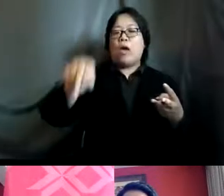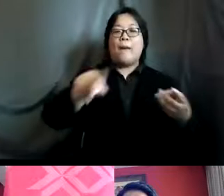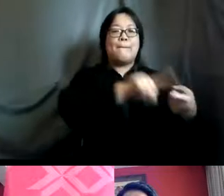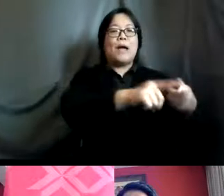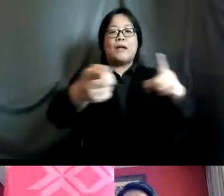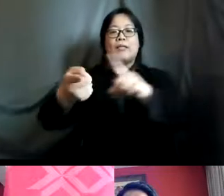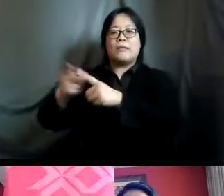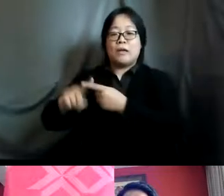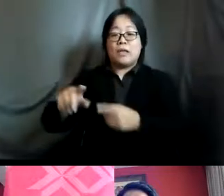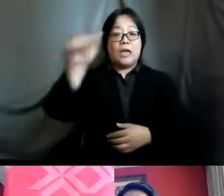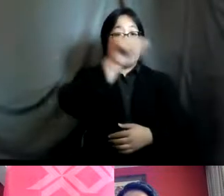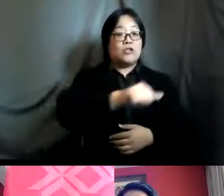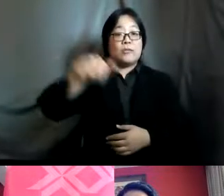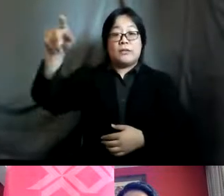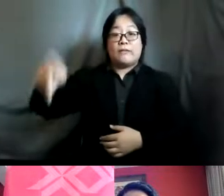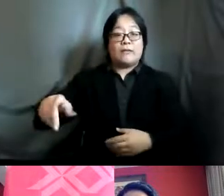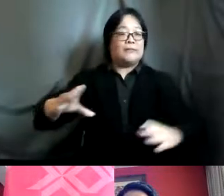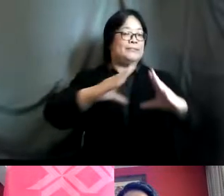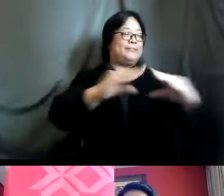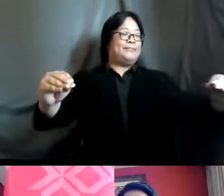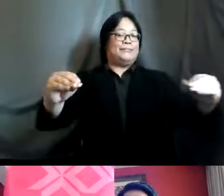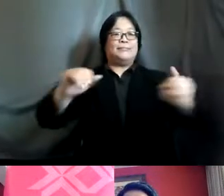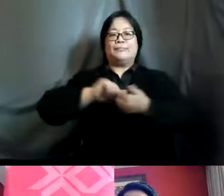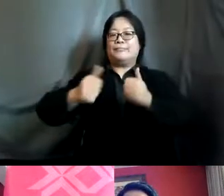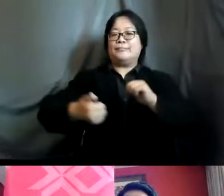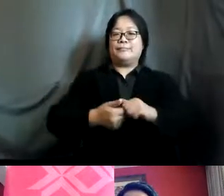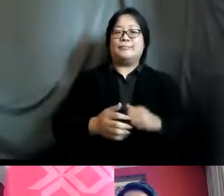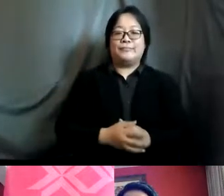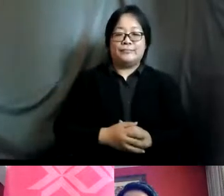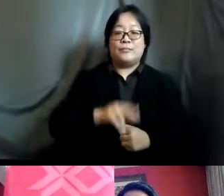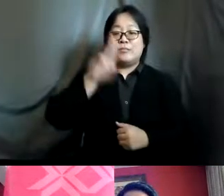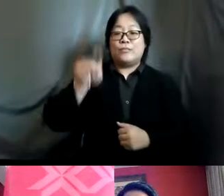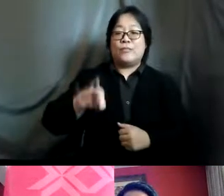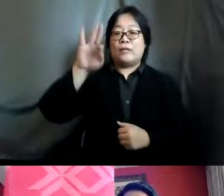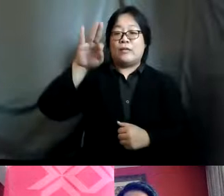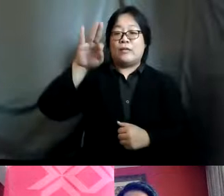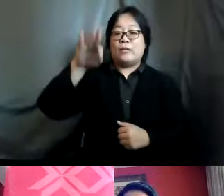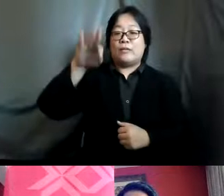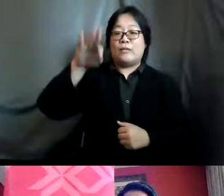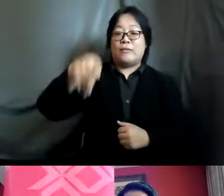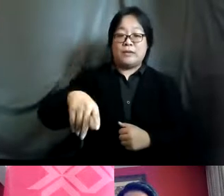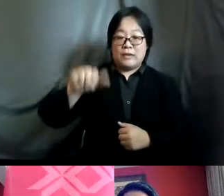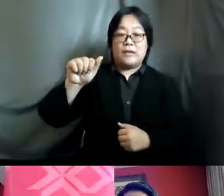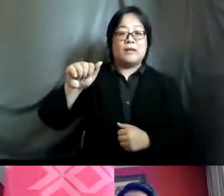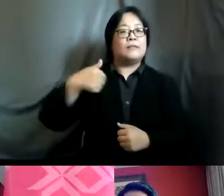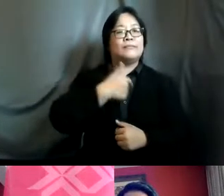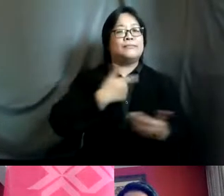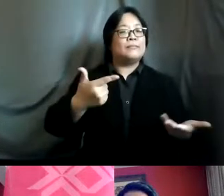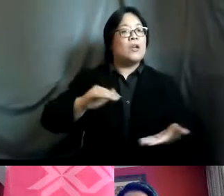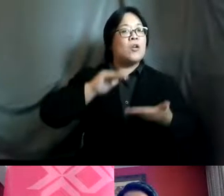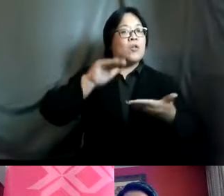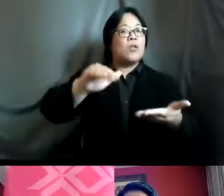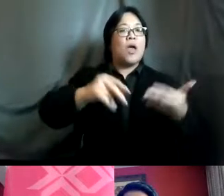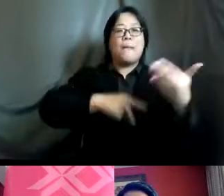the pacific to tackle these challenges our unfpa supplies program has been providing essential